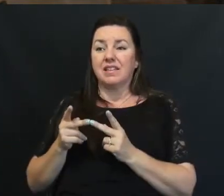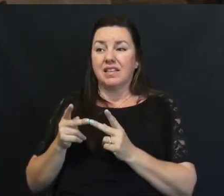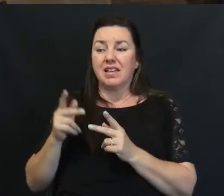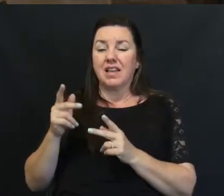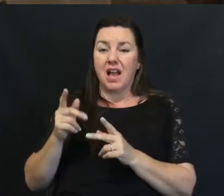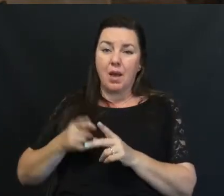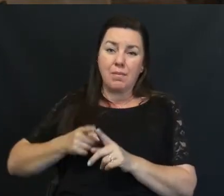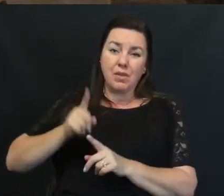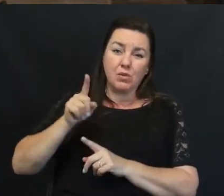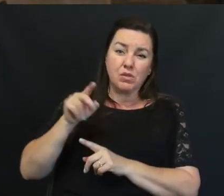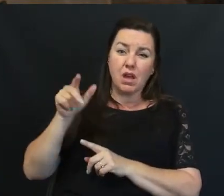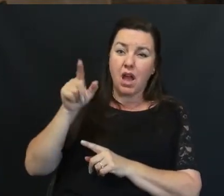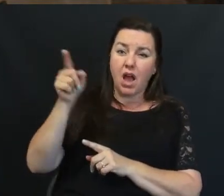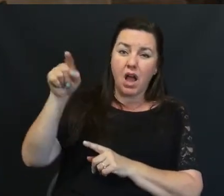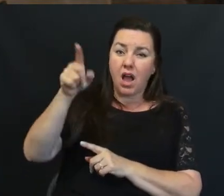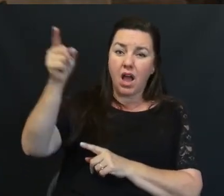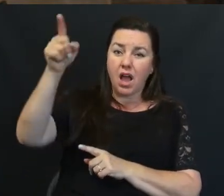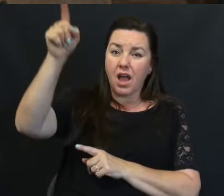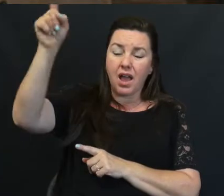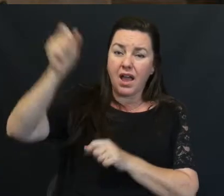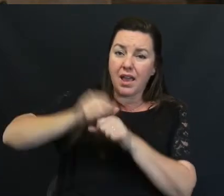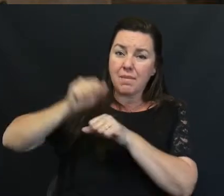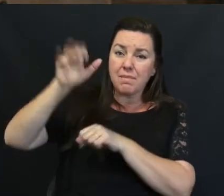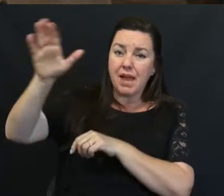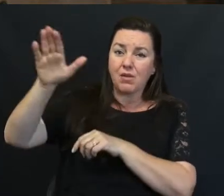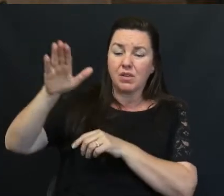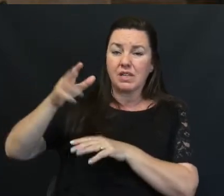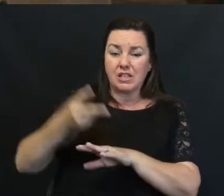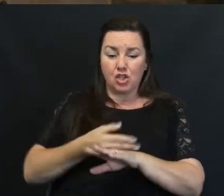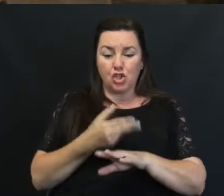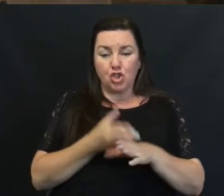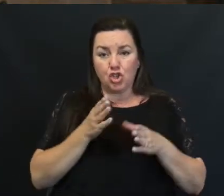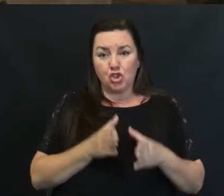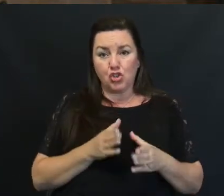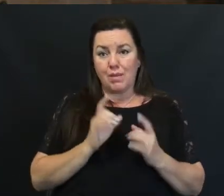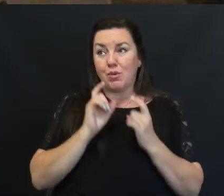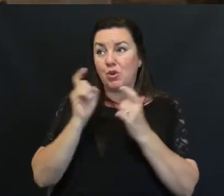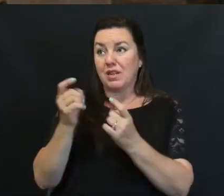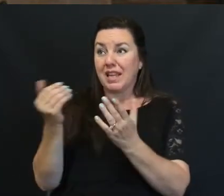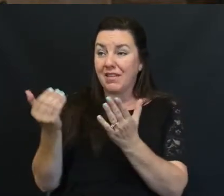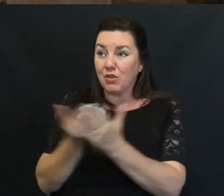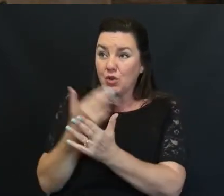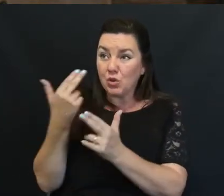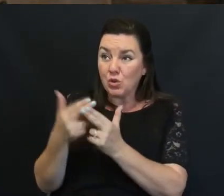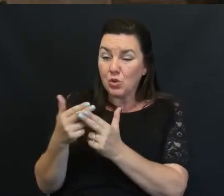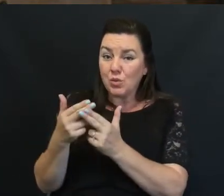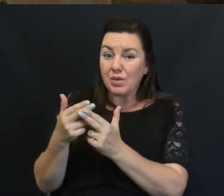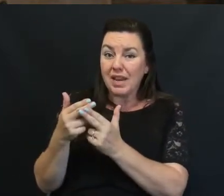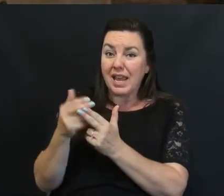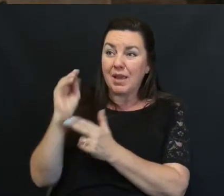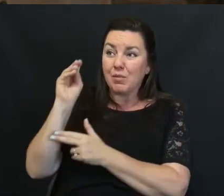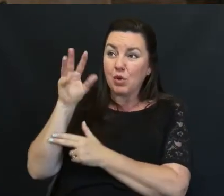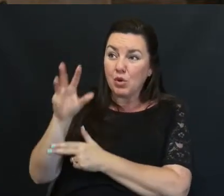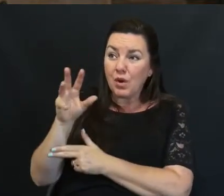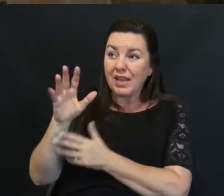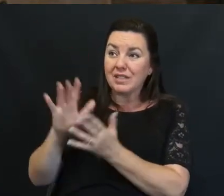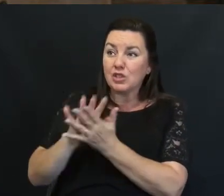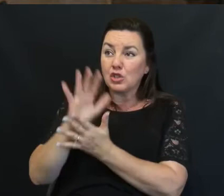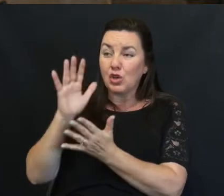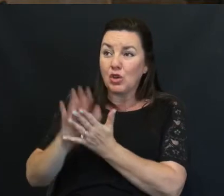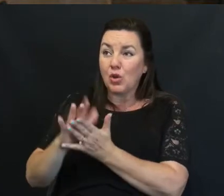those high mountains The shepherd Jesus Christ Gave her A new name Grace and glory For her perseverance